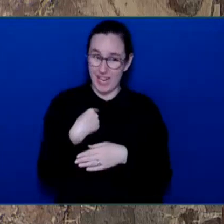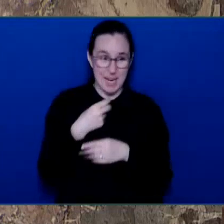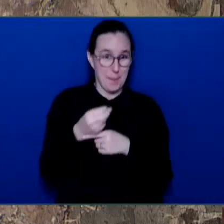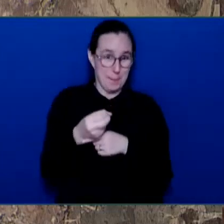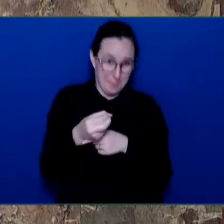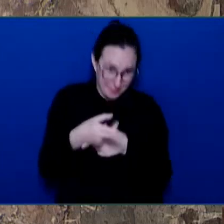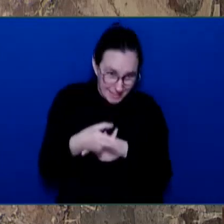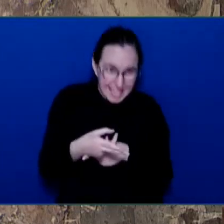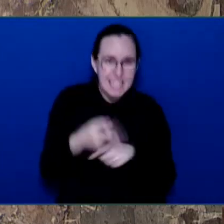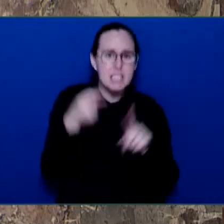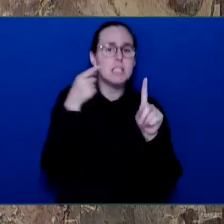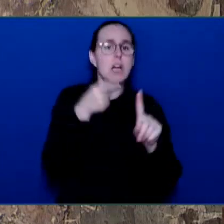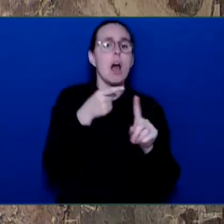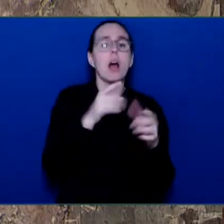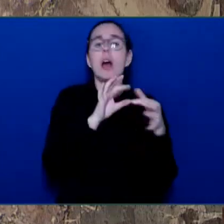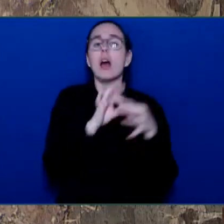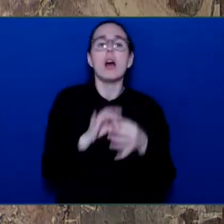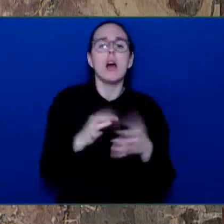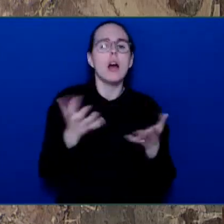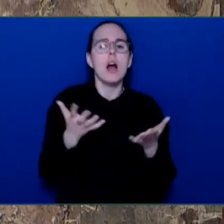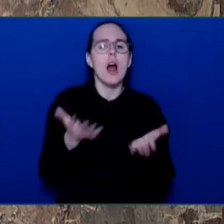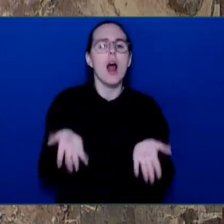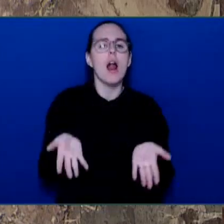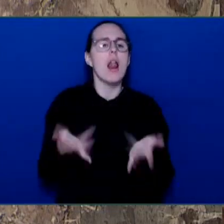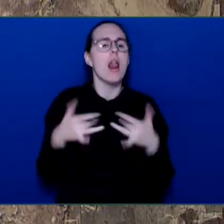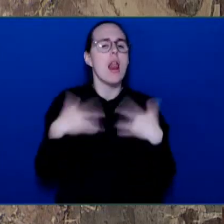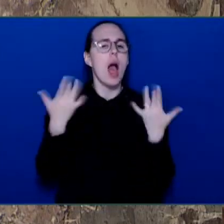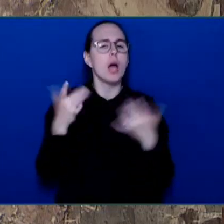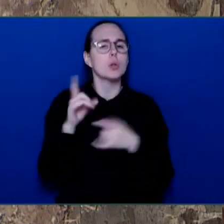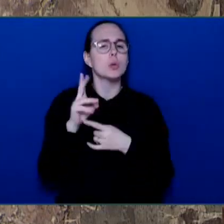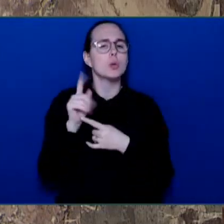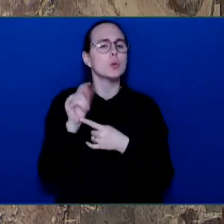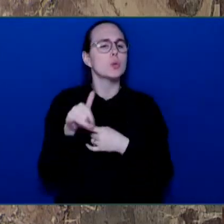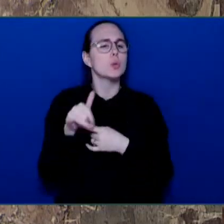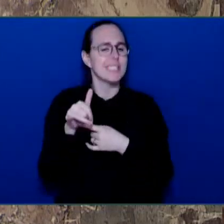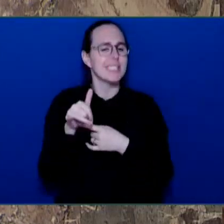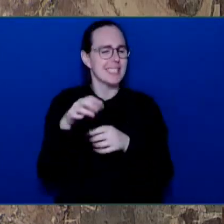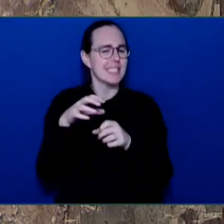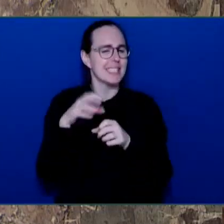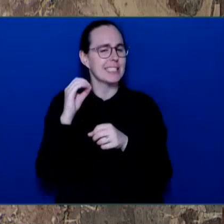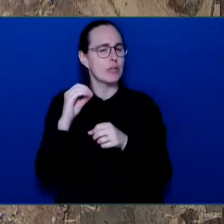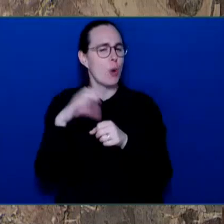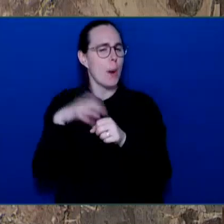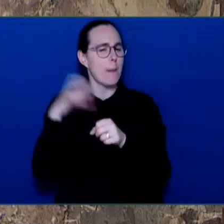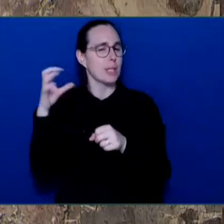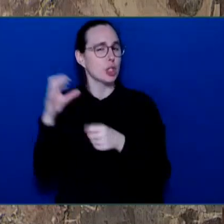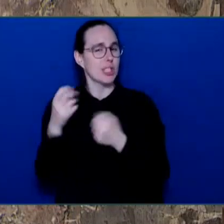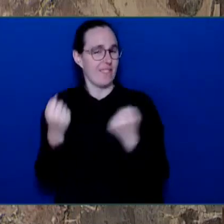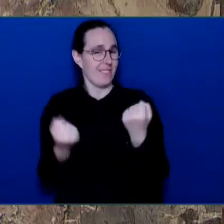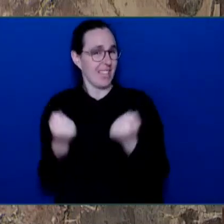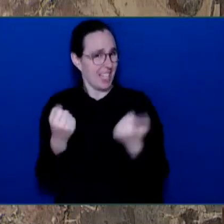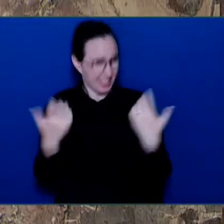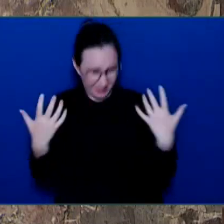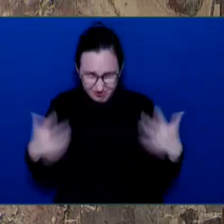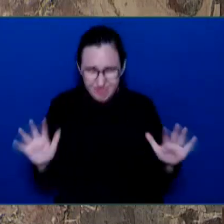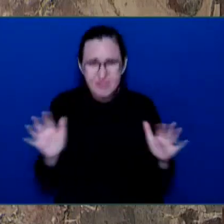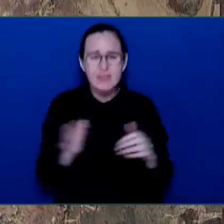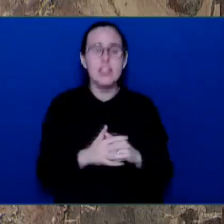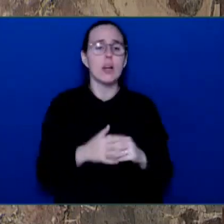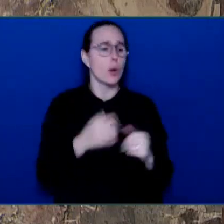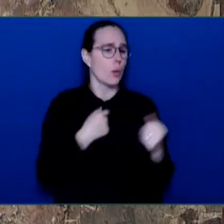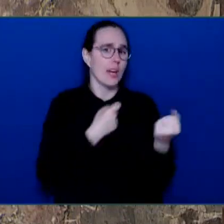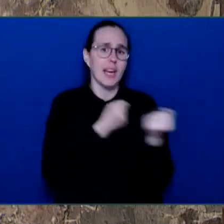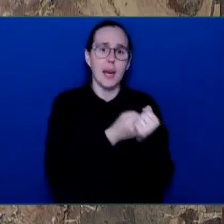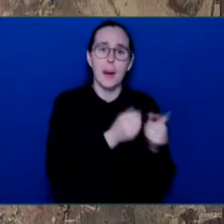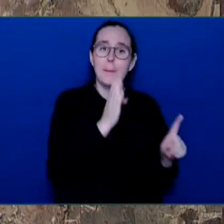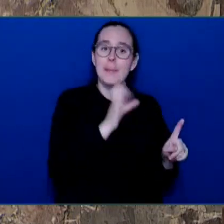vehicles. We are supporting British Columbians to install heat pumps so they will both save money and be more comfortable.